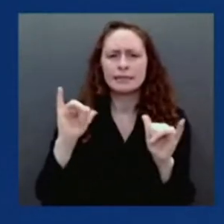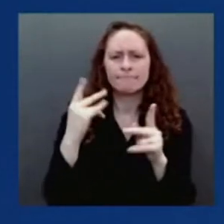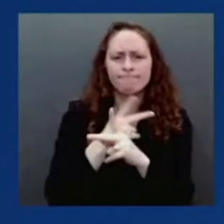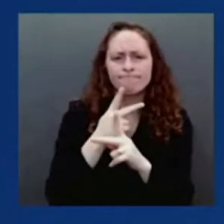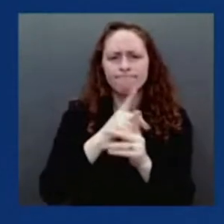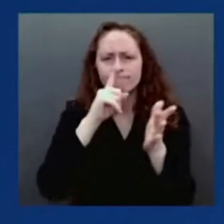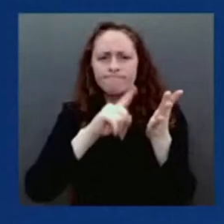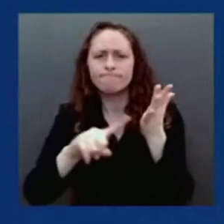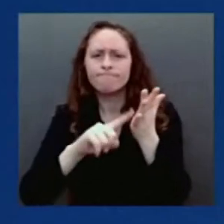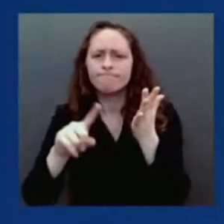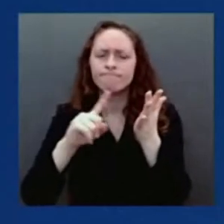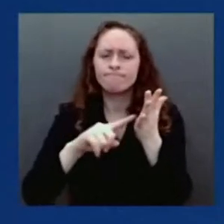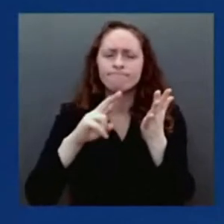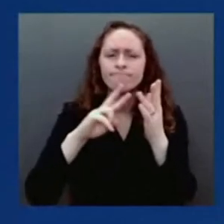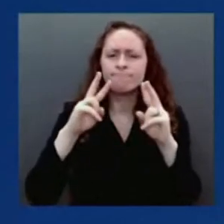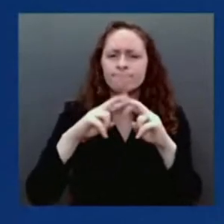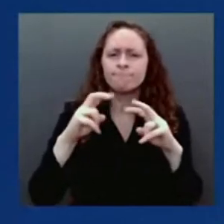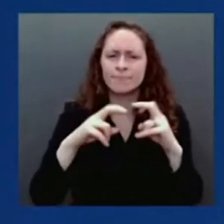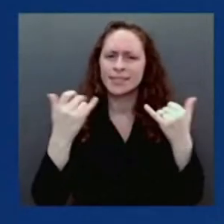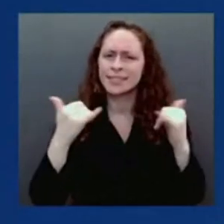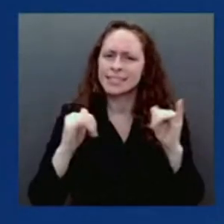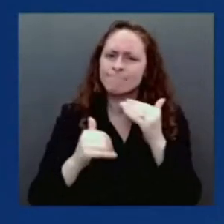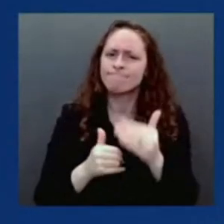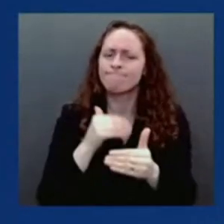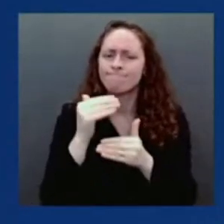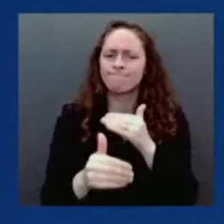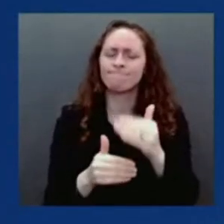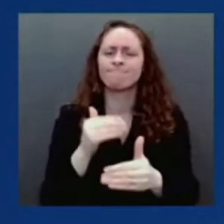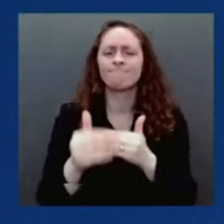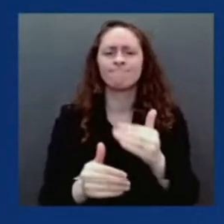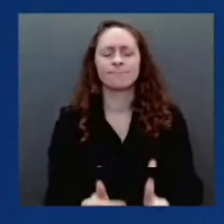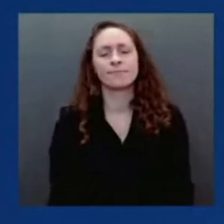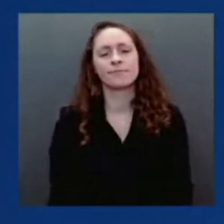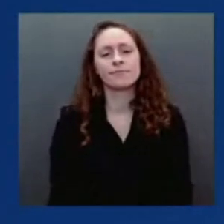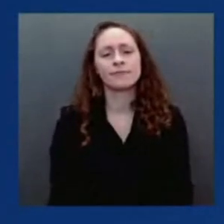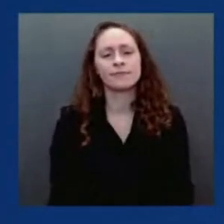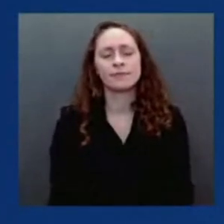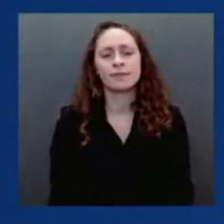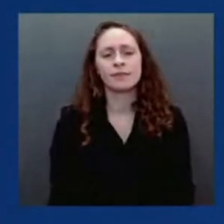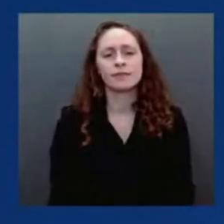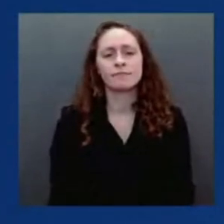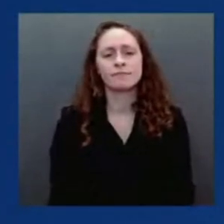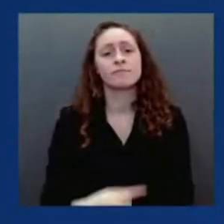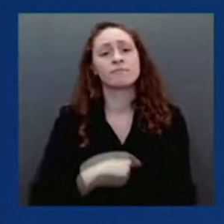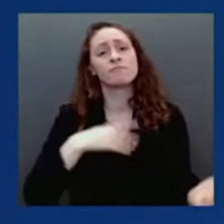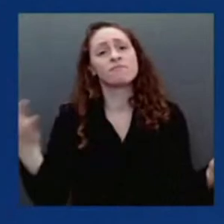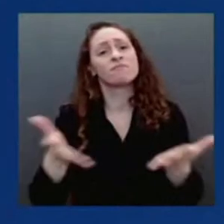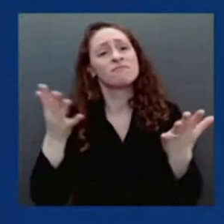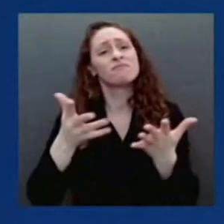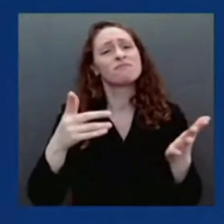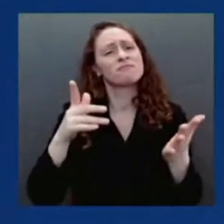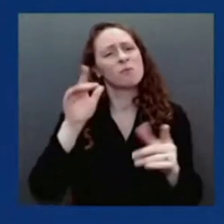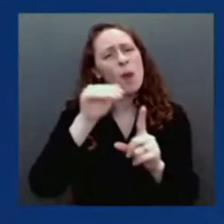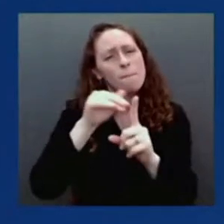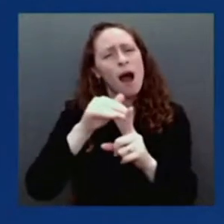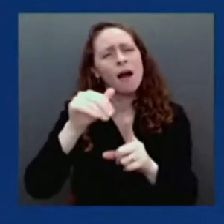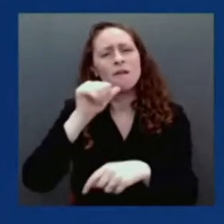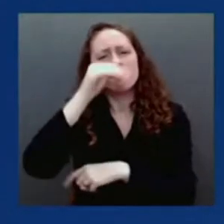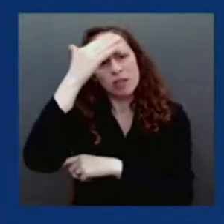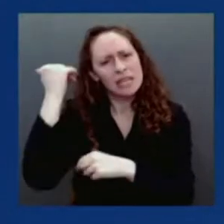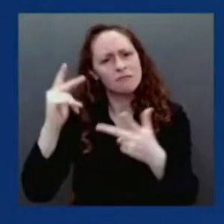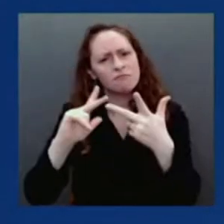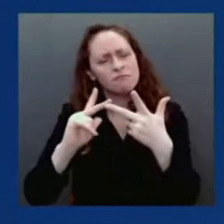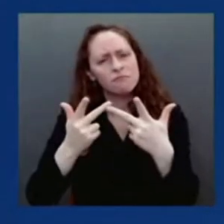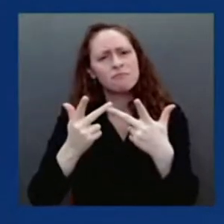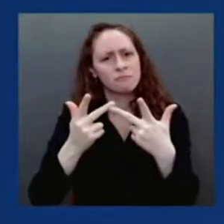when used with a booster against severe coronavirus disease and death. So do not wait to